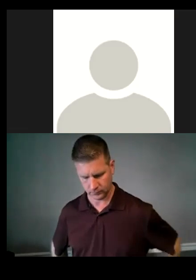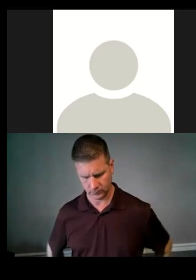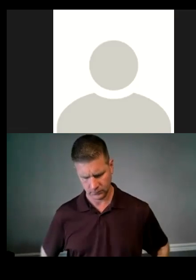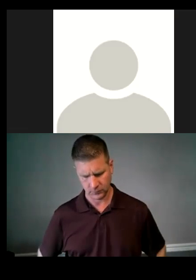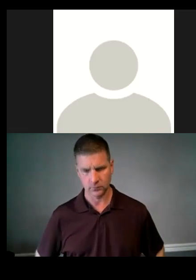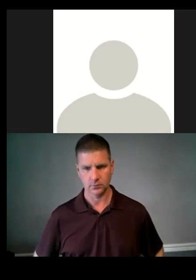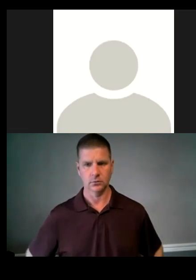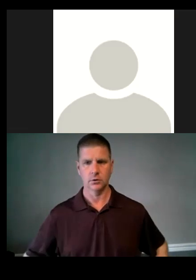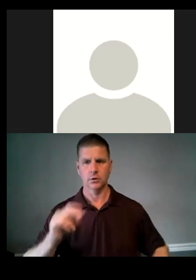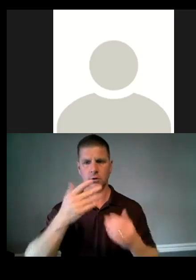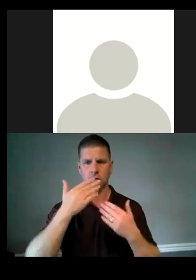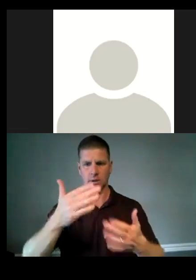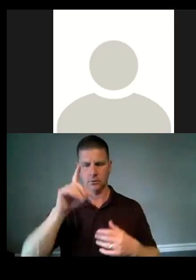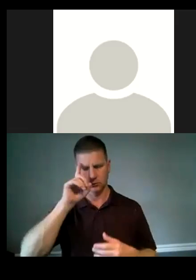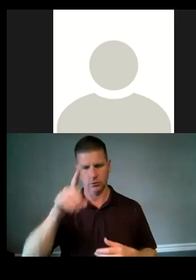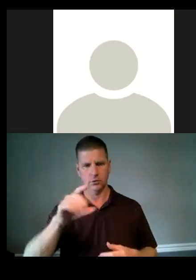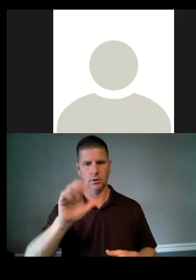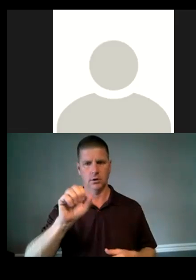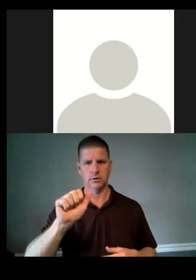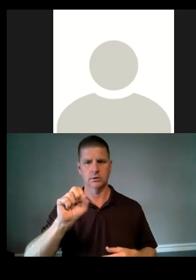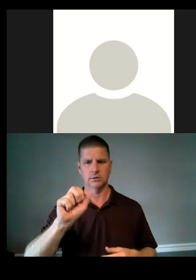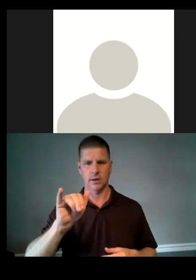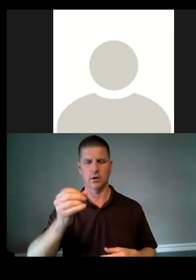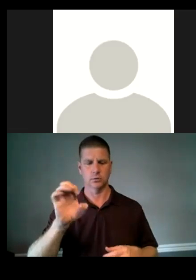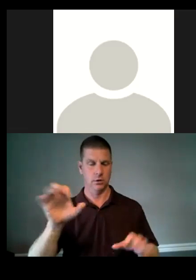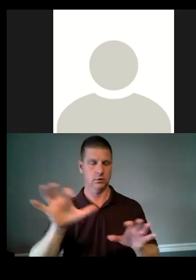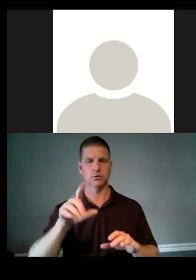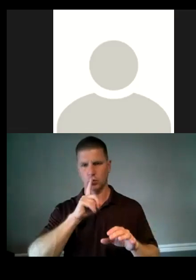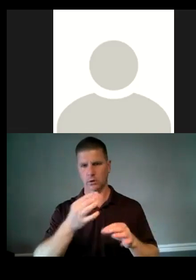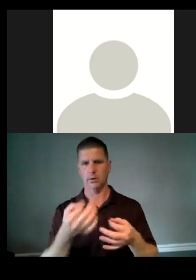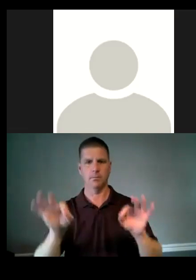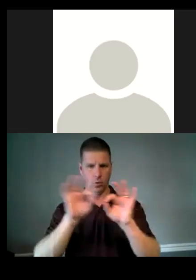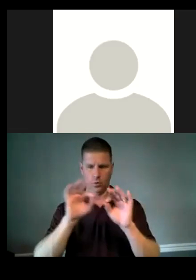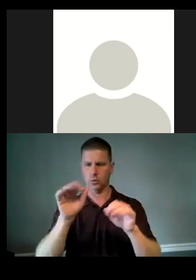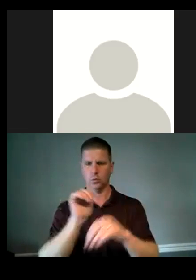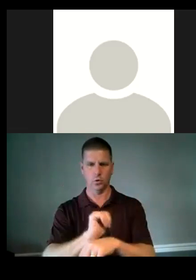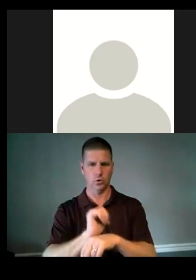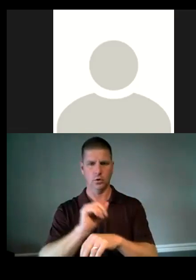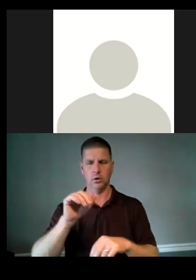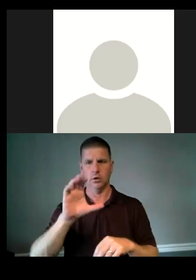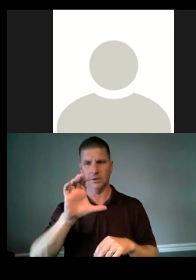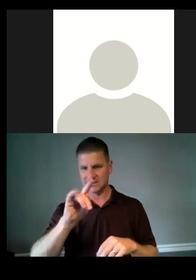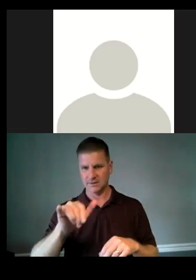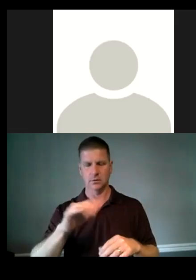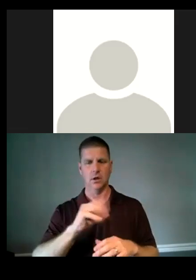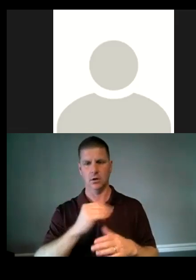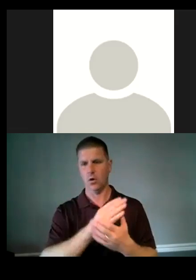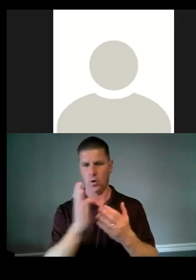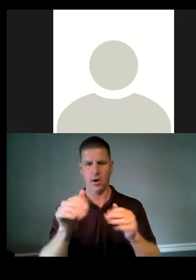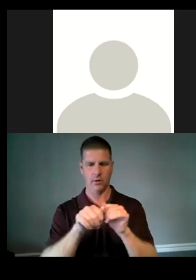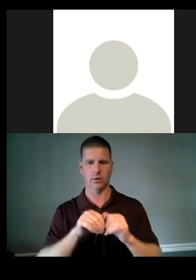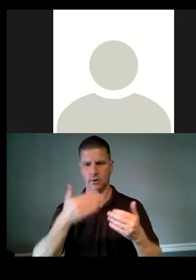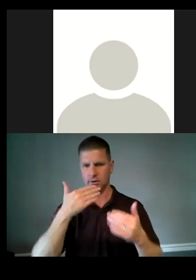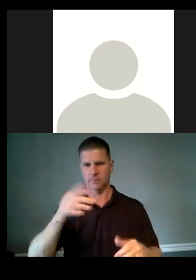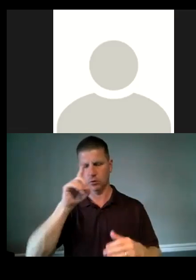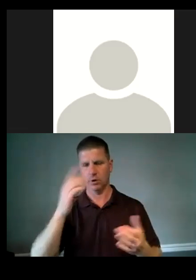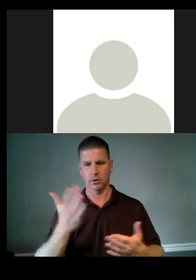Thank you so much for being here. Casa San Jose does incredibly important work for people across the, not just the city, but across the whole region. So thanks for being here,